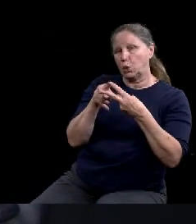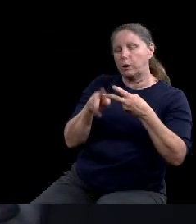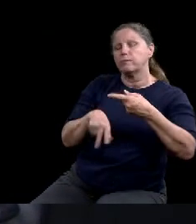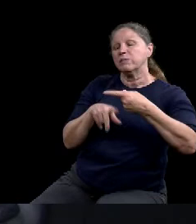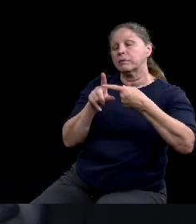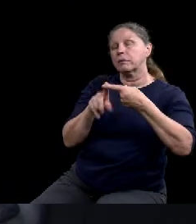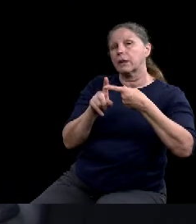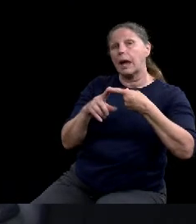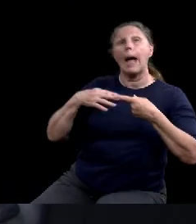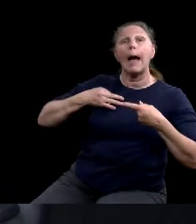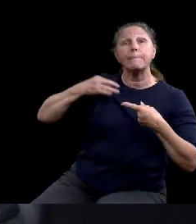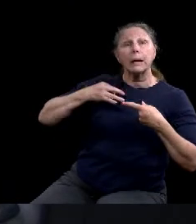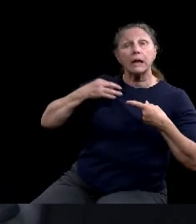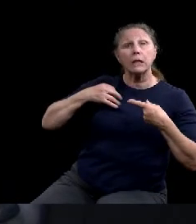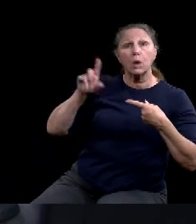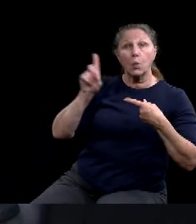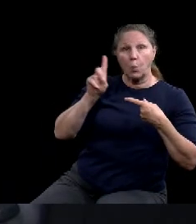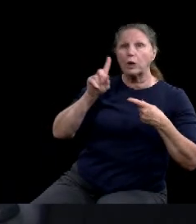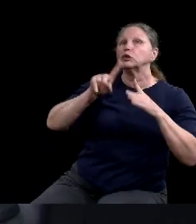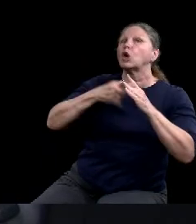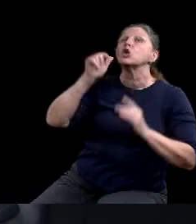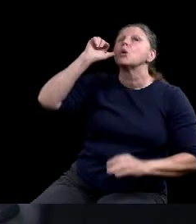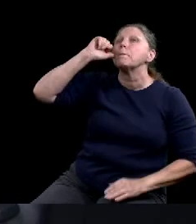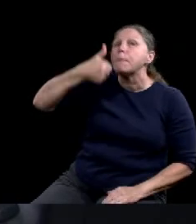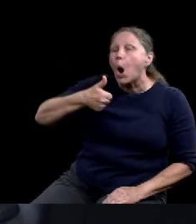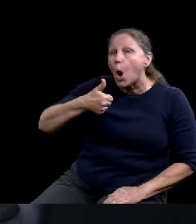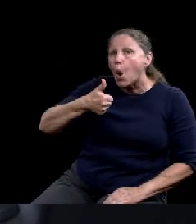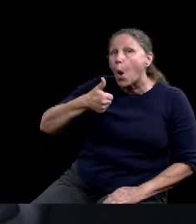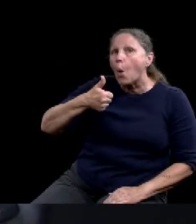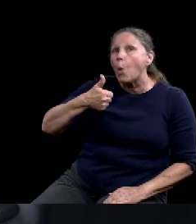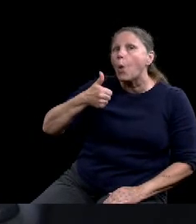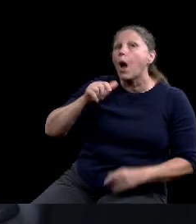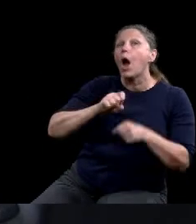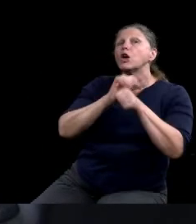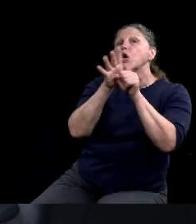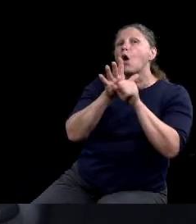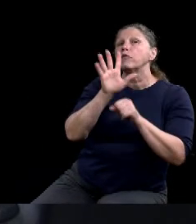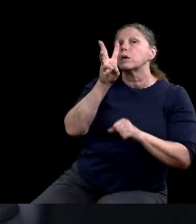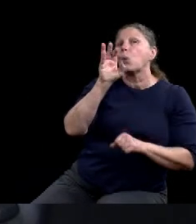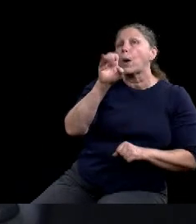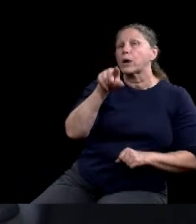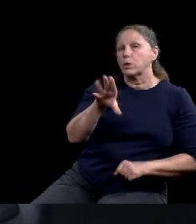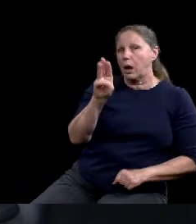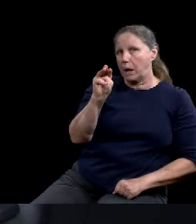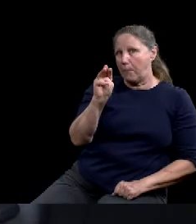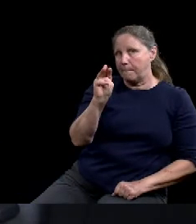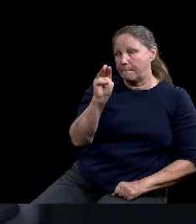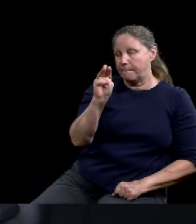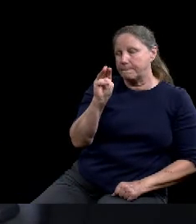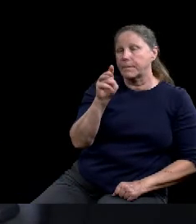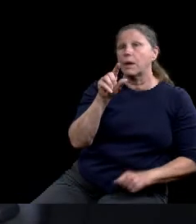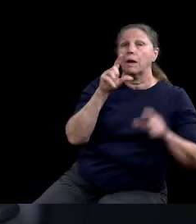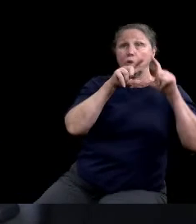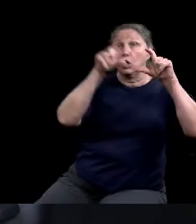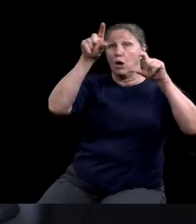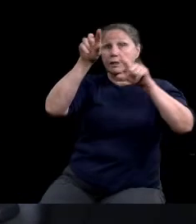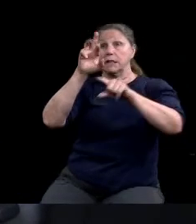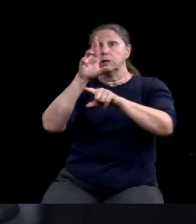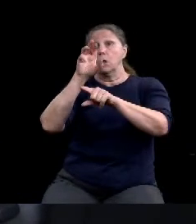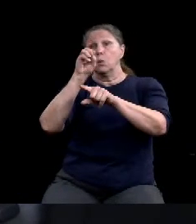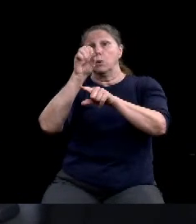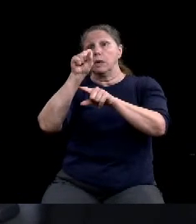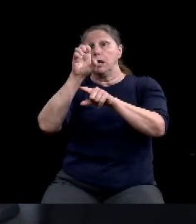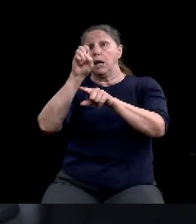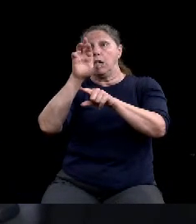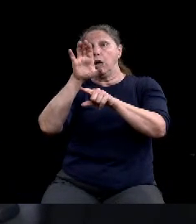on covidwaco.com under resources. Um, and then additionally, I think the communications work team